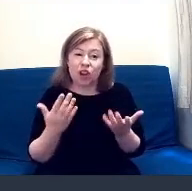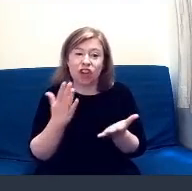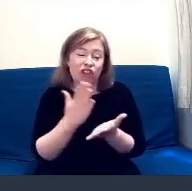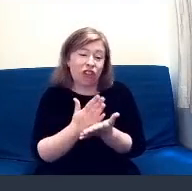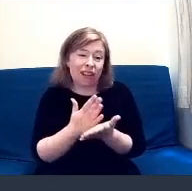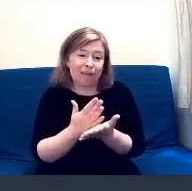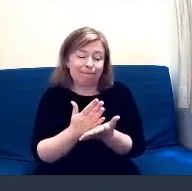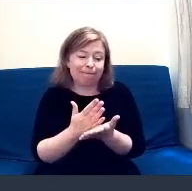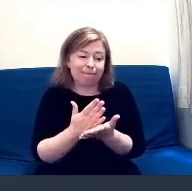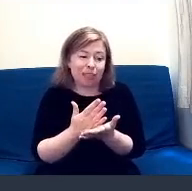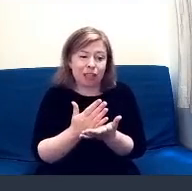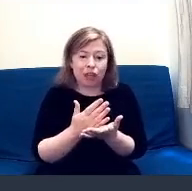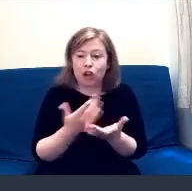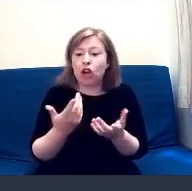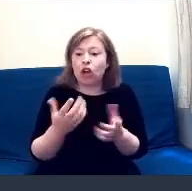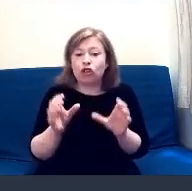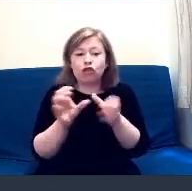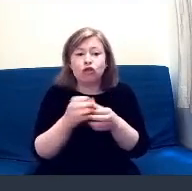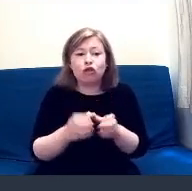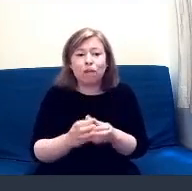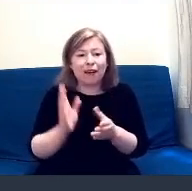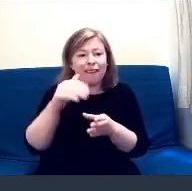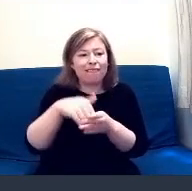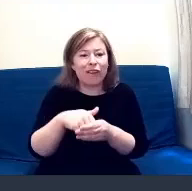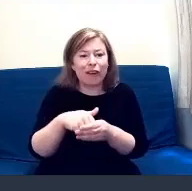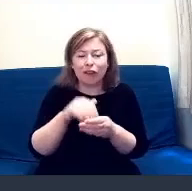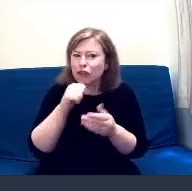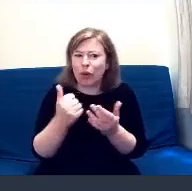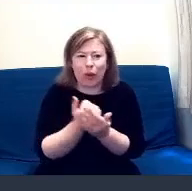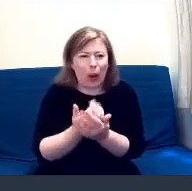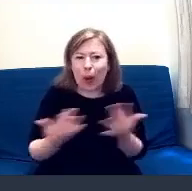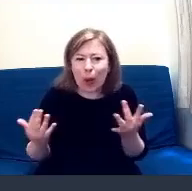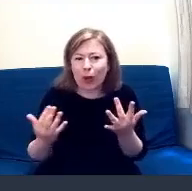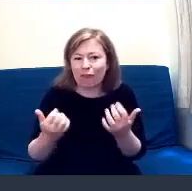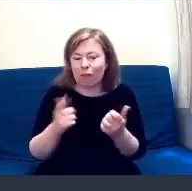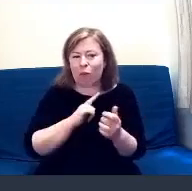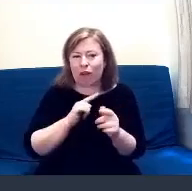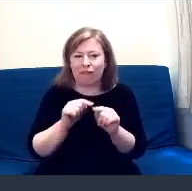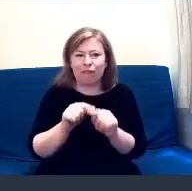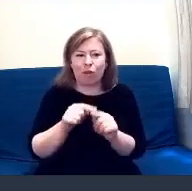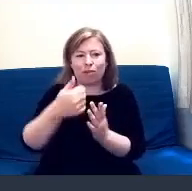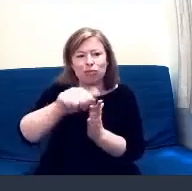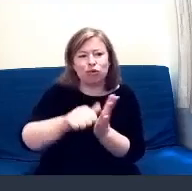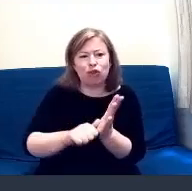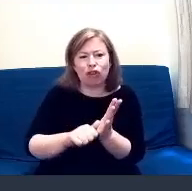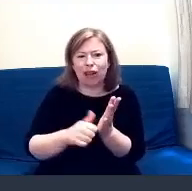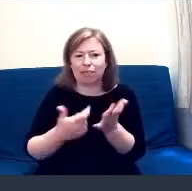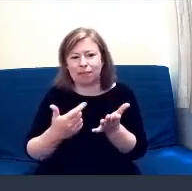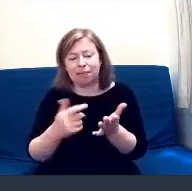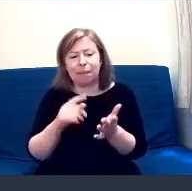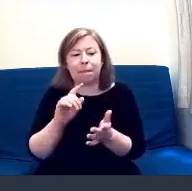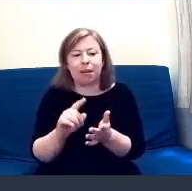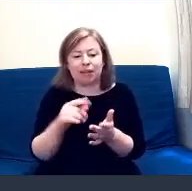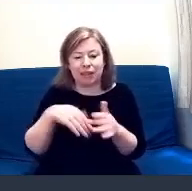small number of groups for the programme. But I think, I mean, in Fife, every single